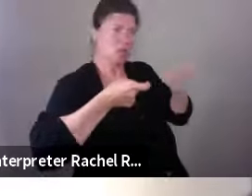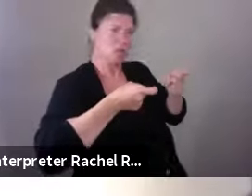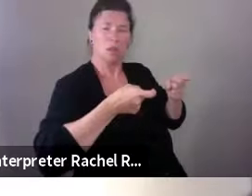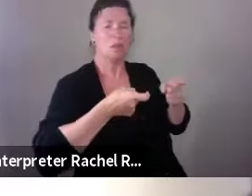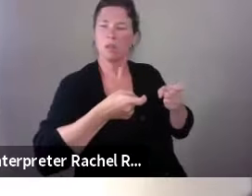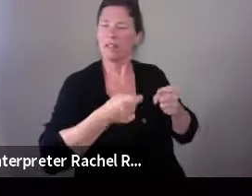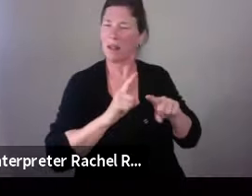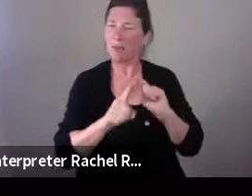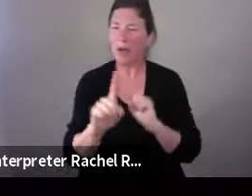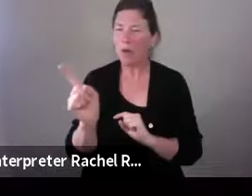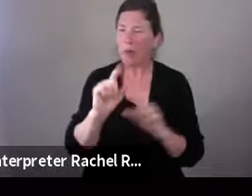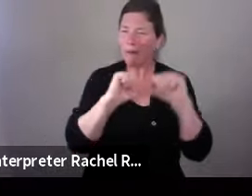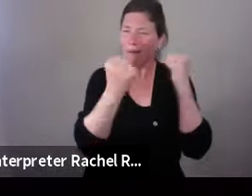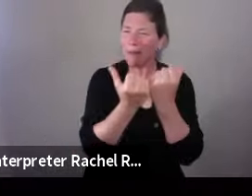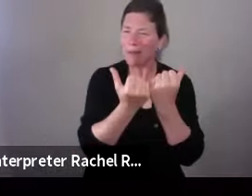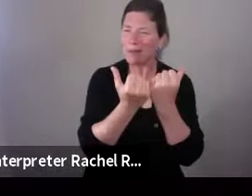running it.